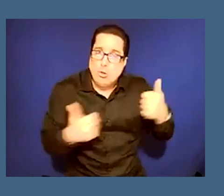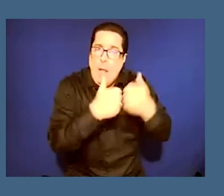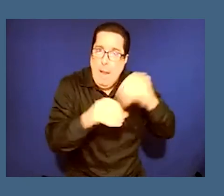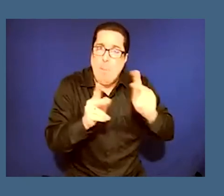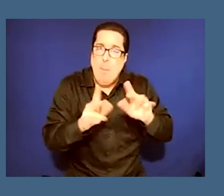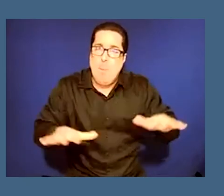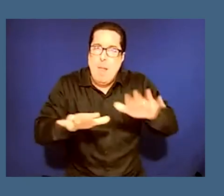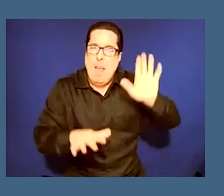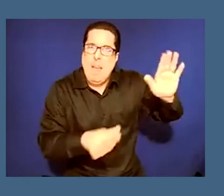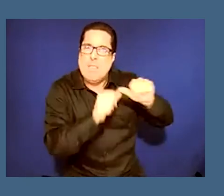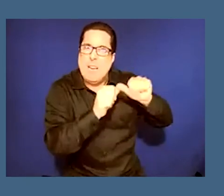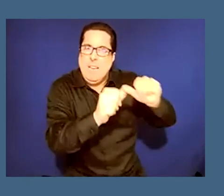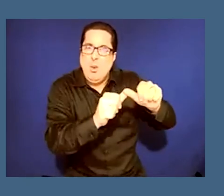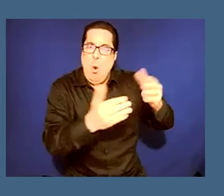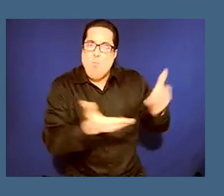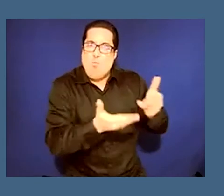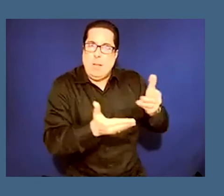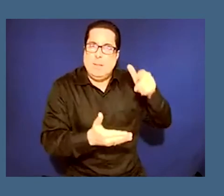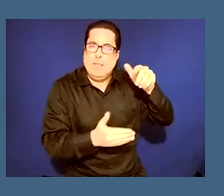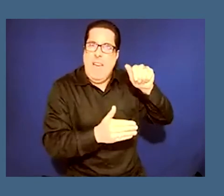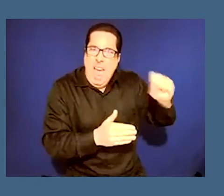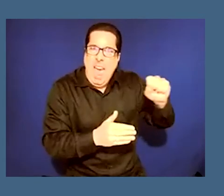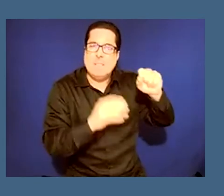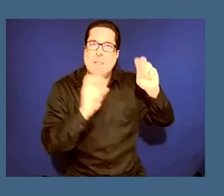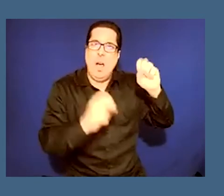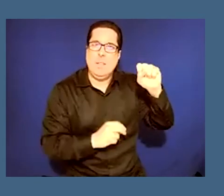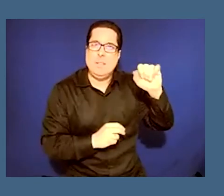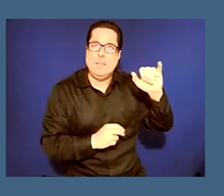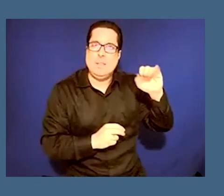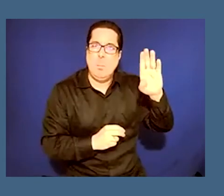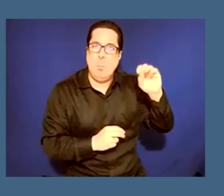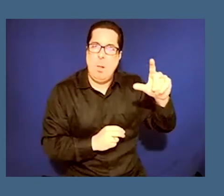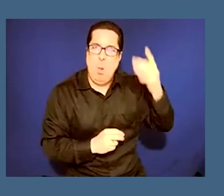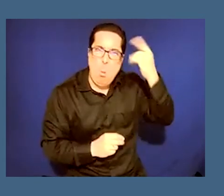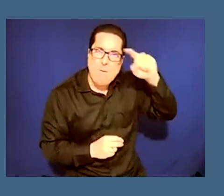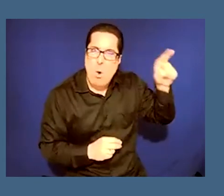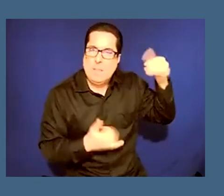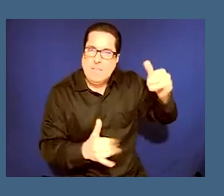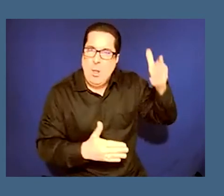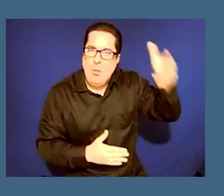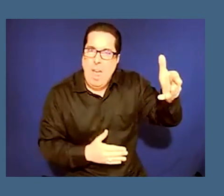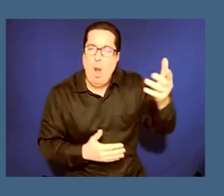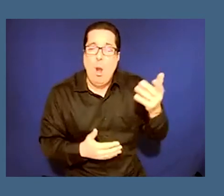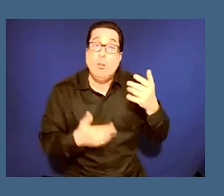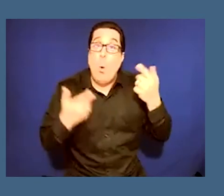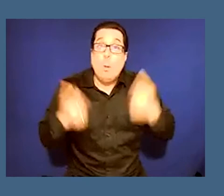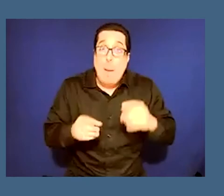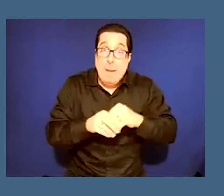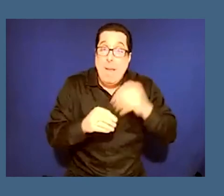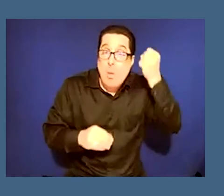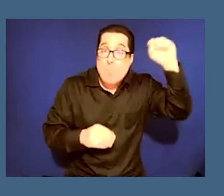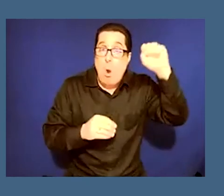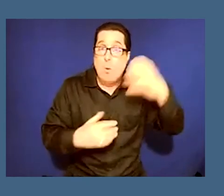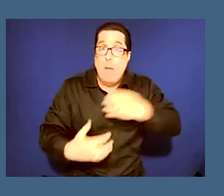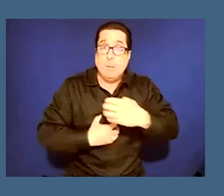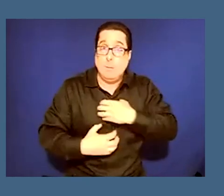continuing presence as a symbol um and so part of what's happening in these protests is that there